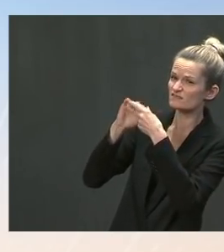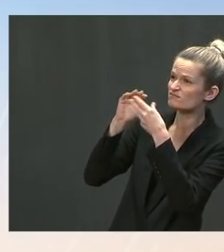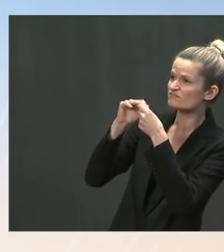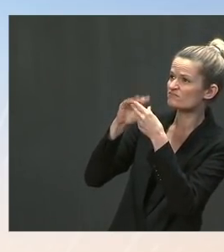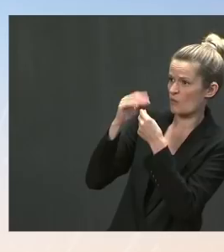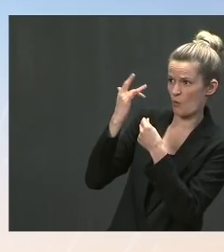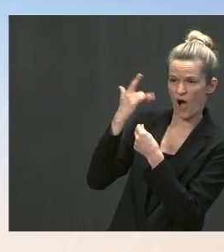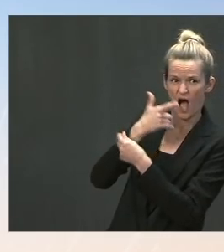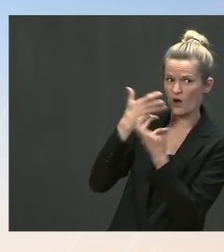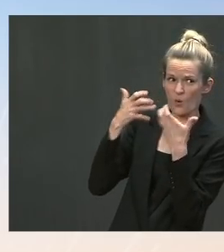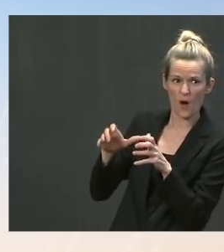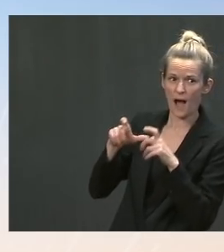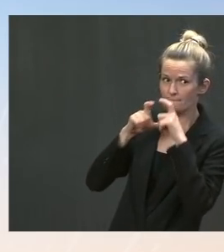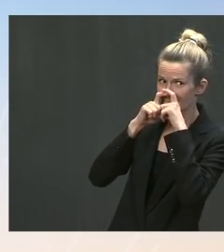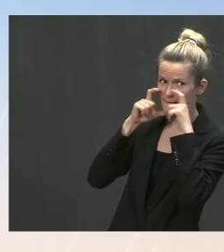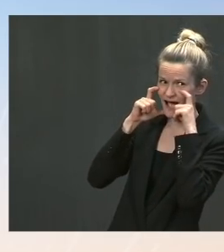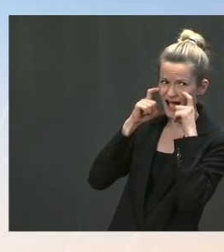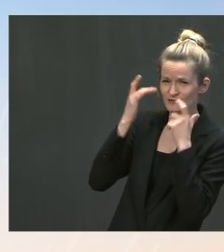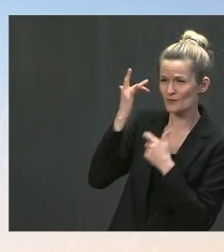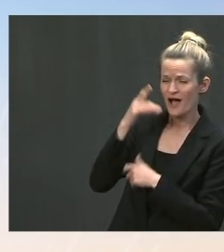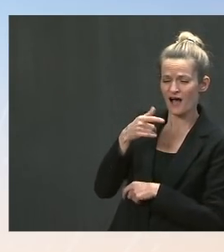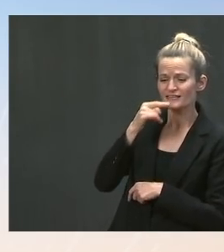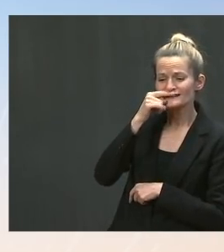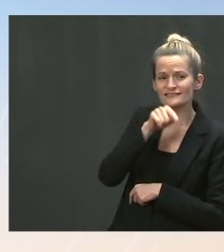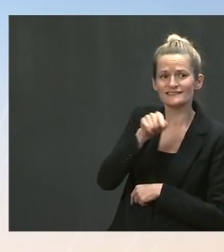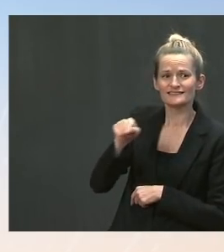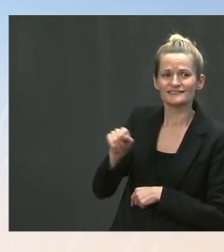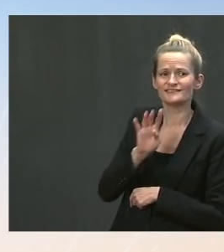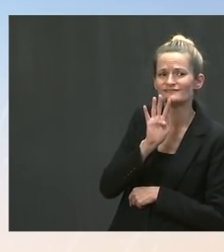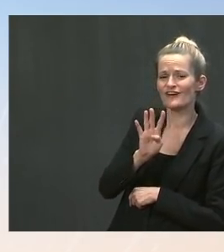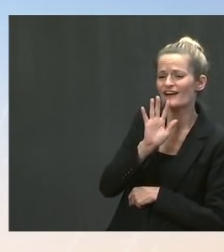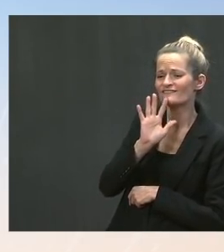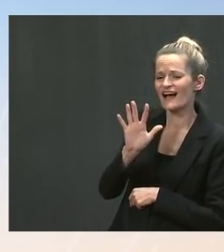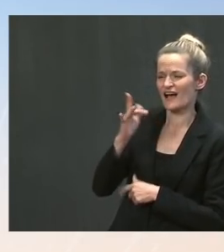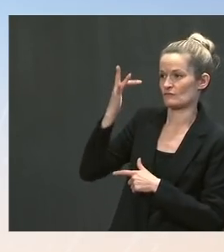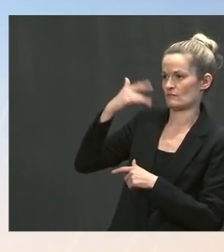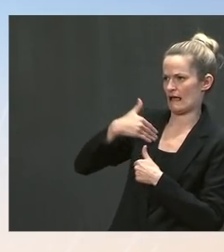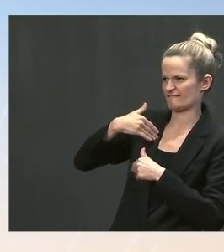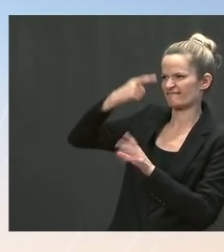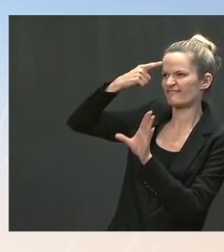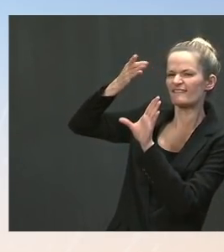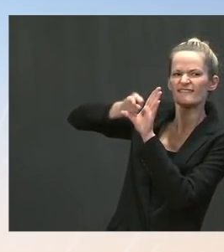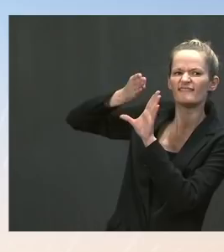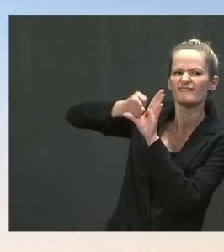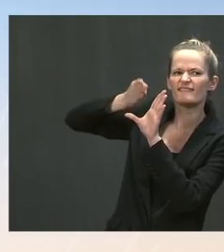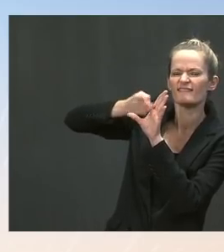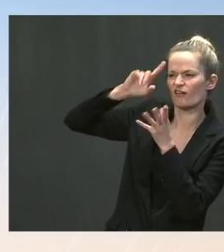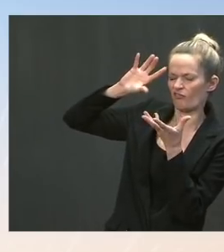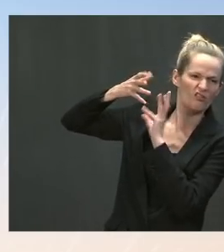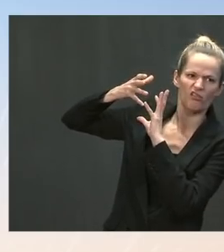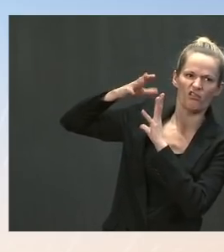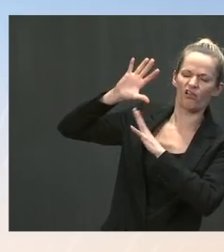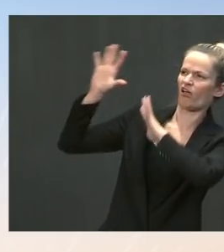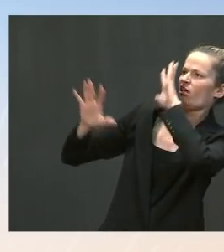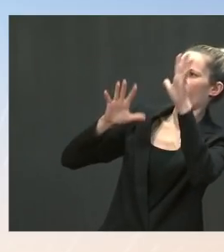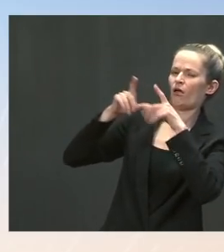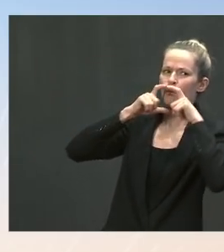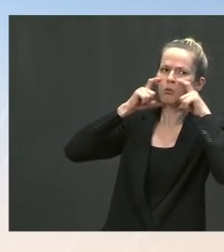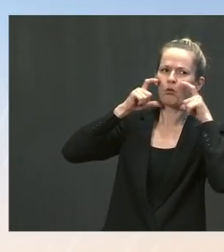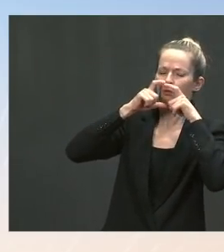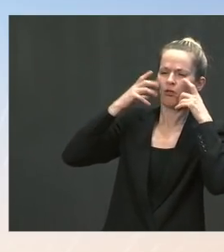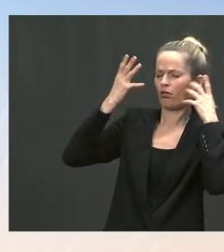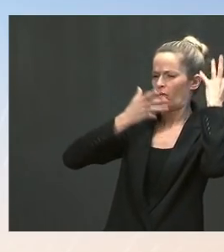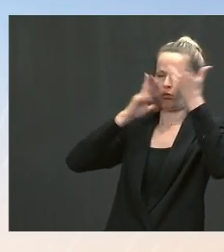time. Is there any concern from officials that you guys talked to in your early, pre-decisional discussions about that?